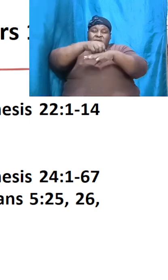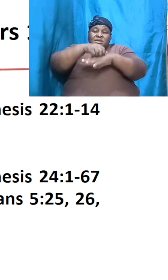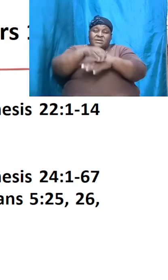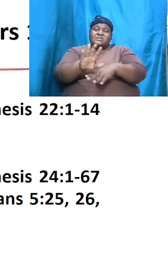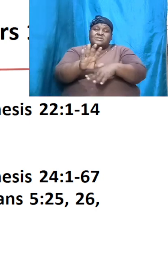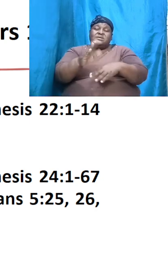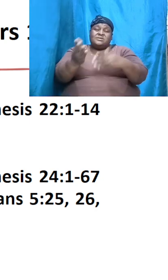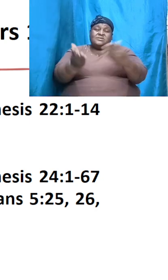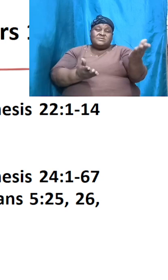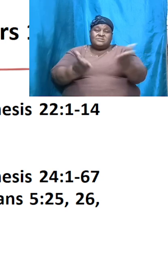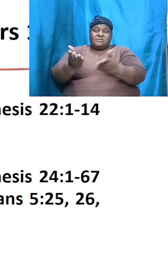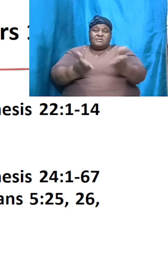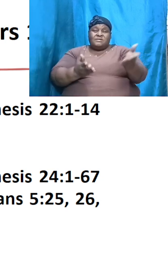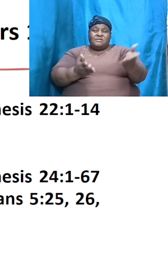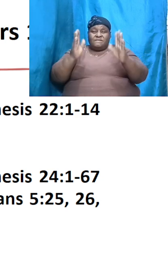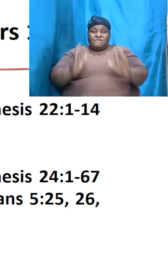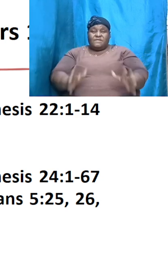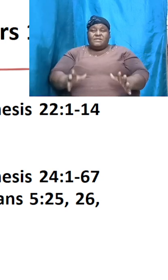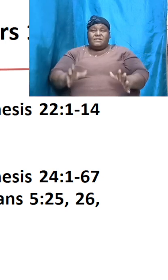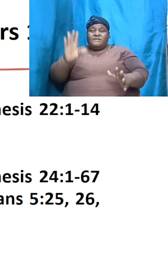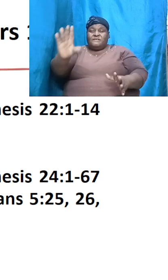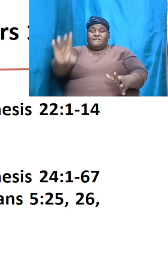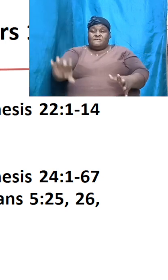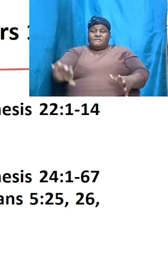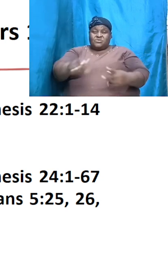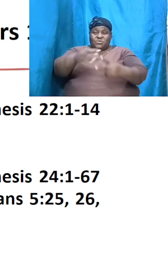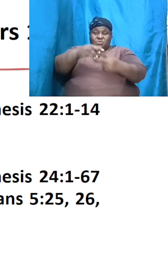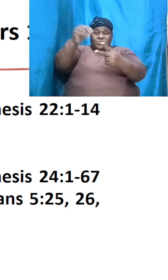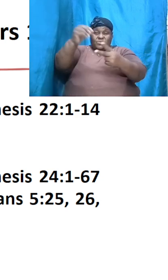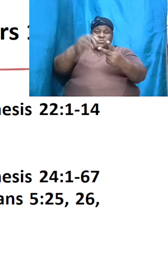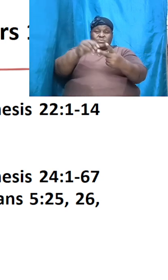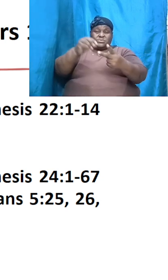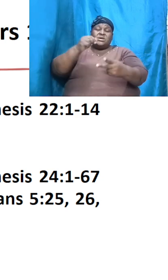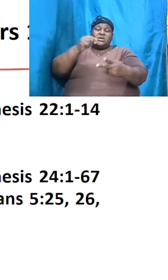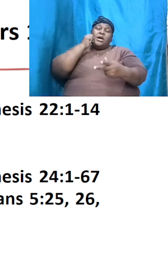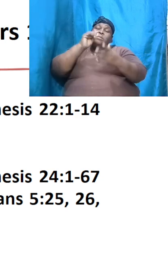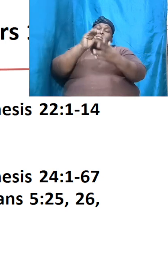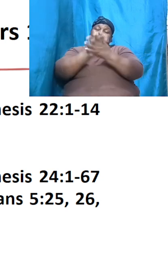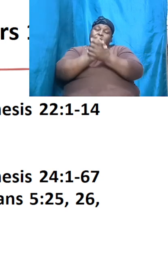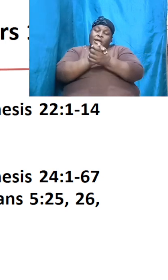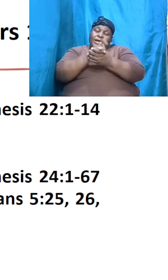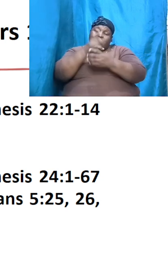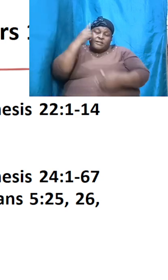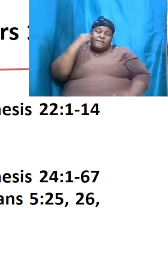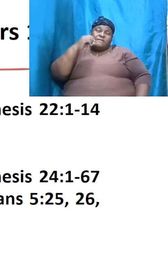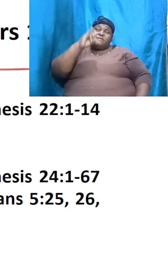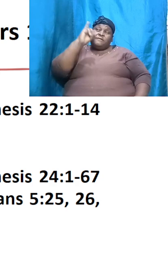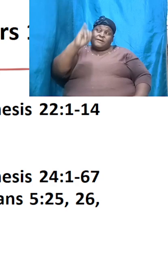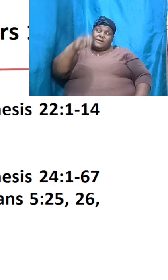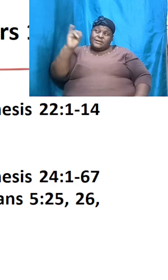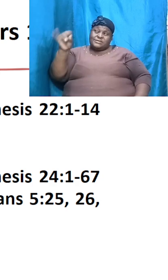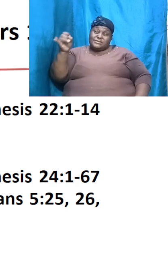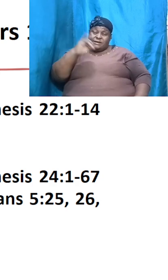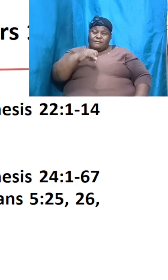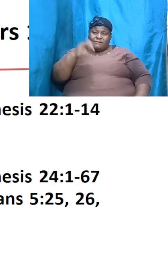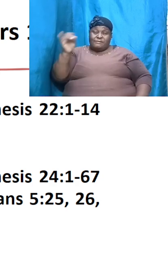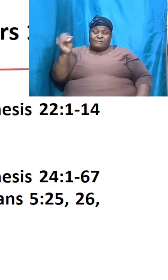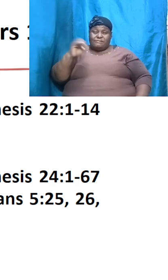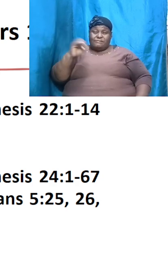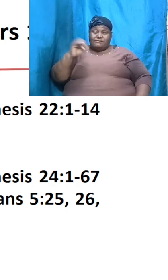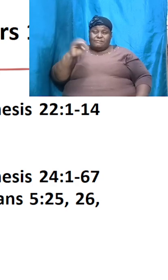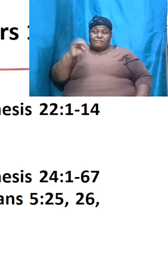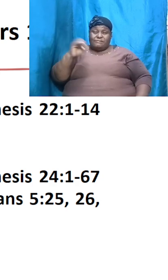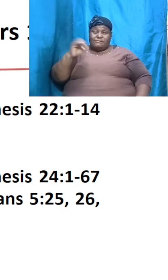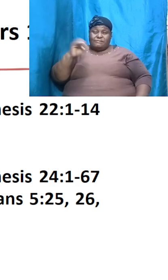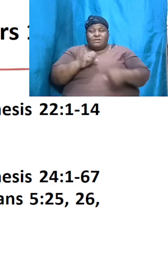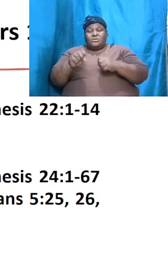a bride for Isaac Isaac needing a bride remember so far we are showing